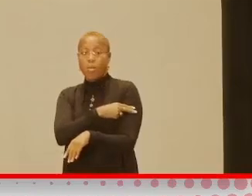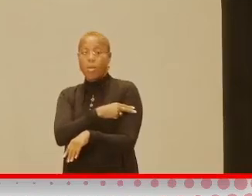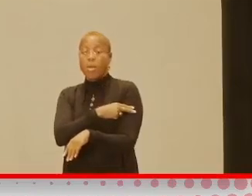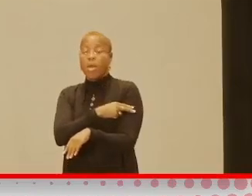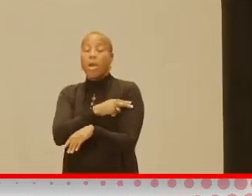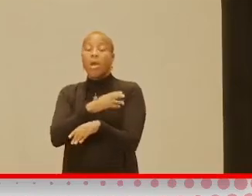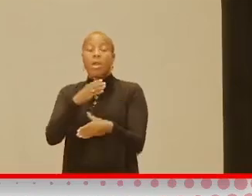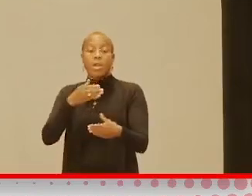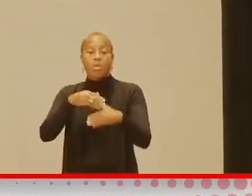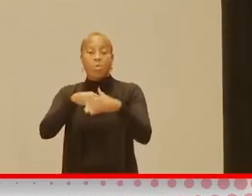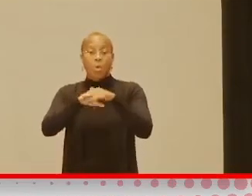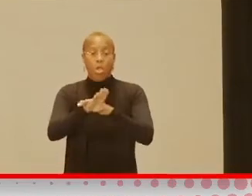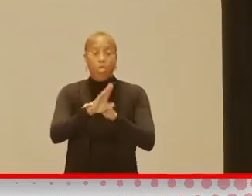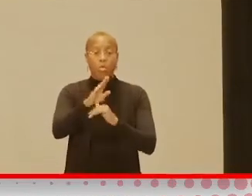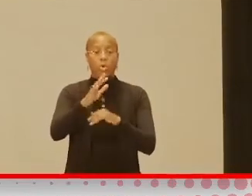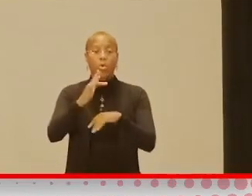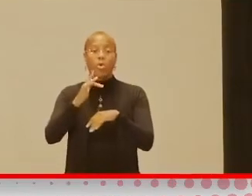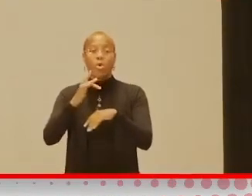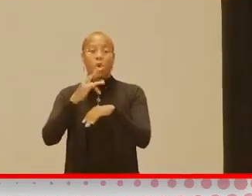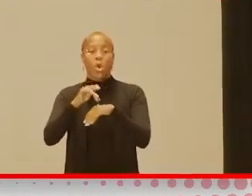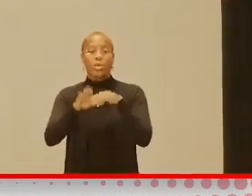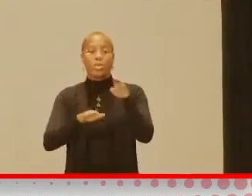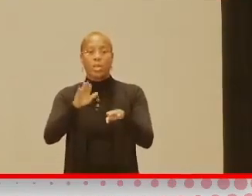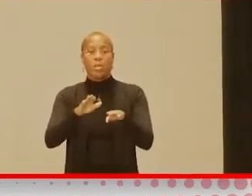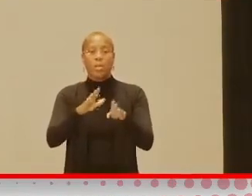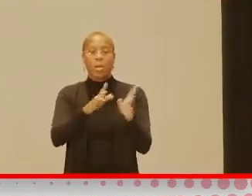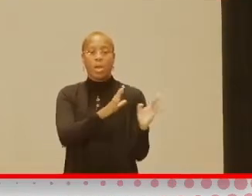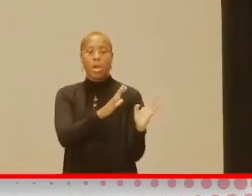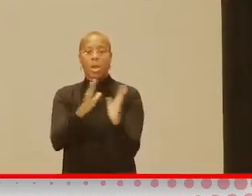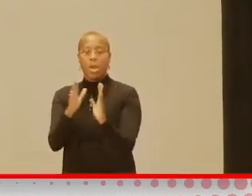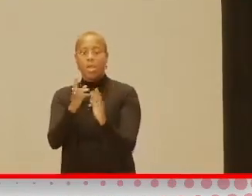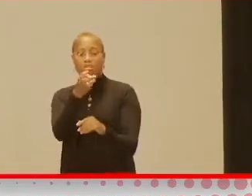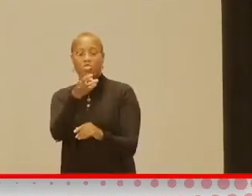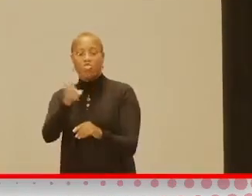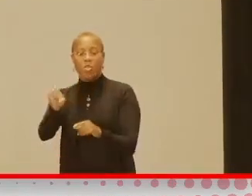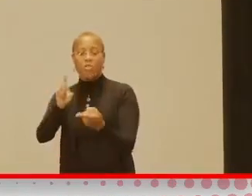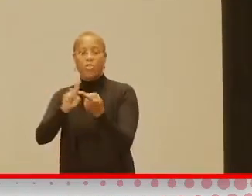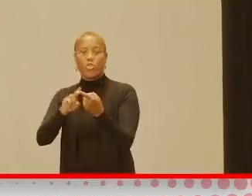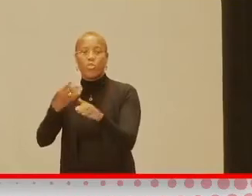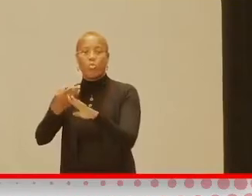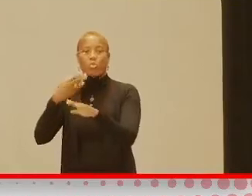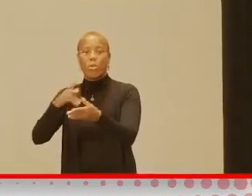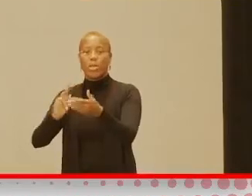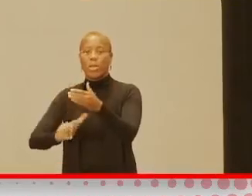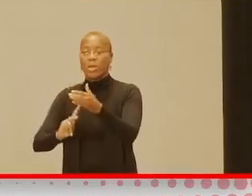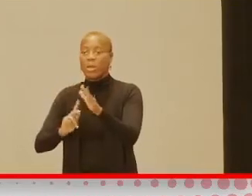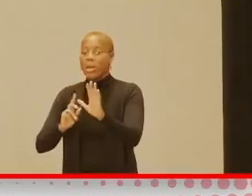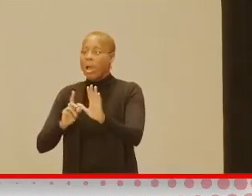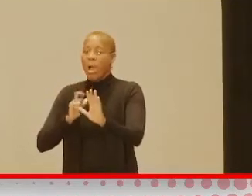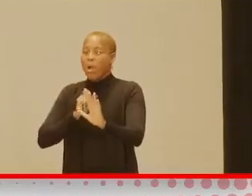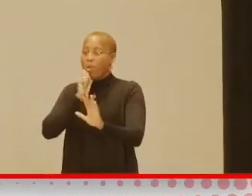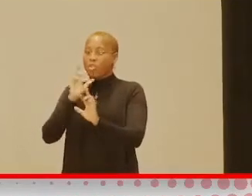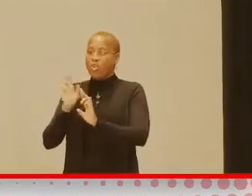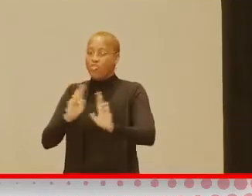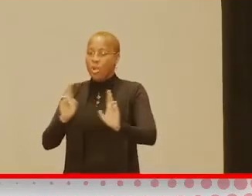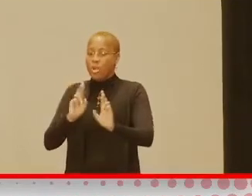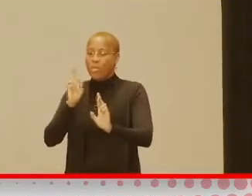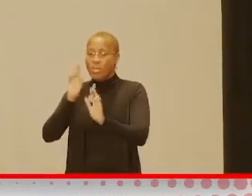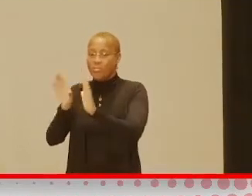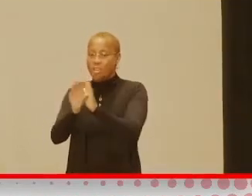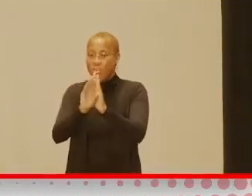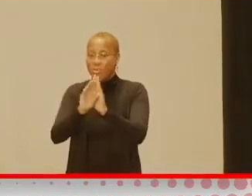transitioned to pre-K, which I'm not quite sure I, as a parent, was quite ready for. This was actually a video of him on his first day of school.